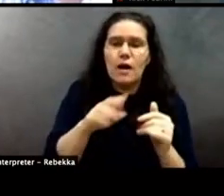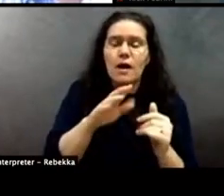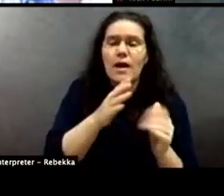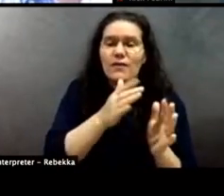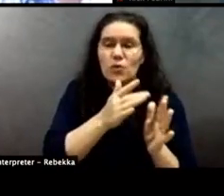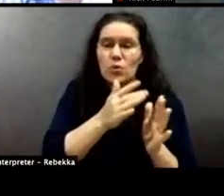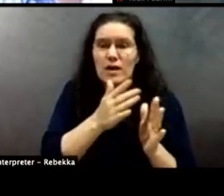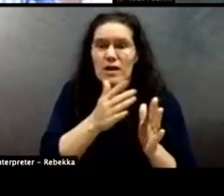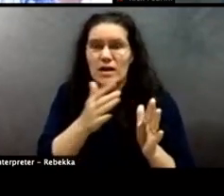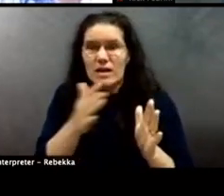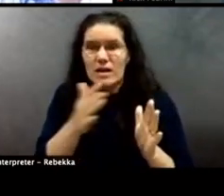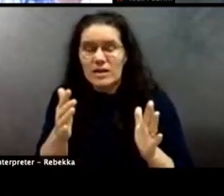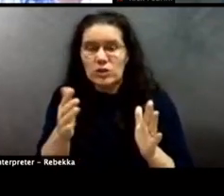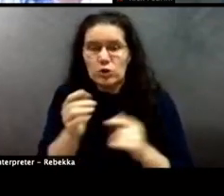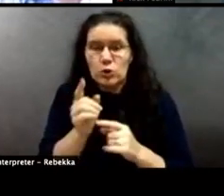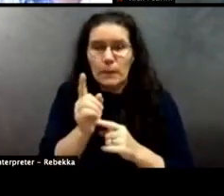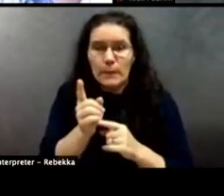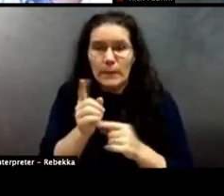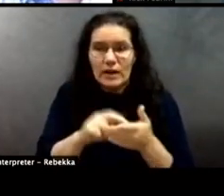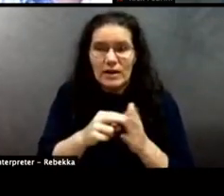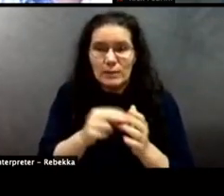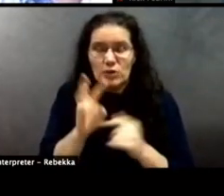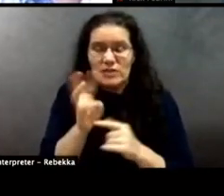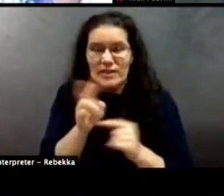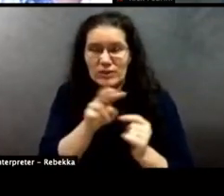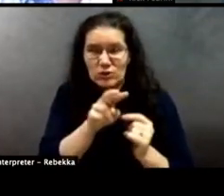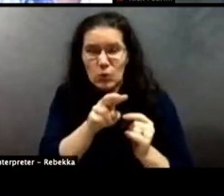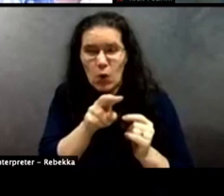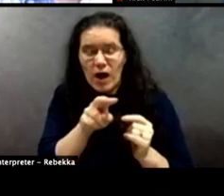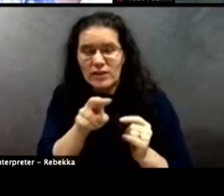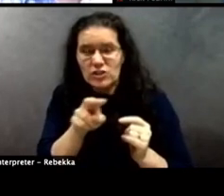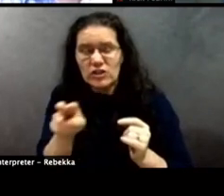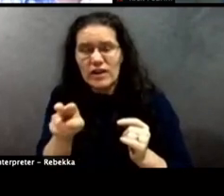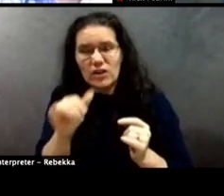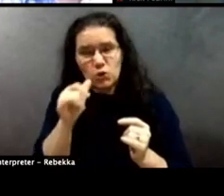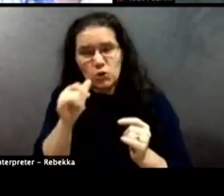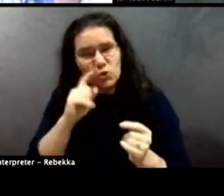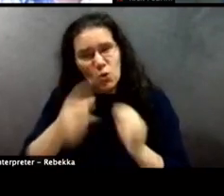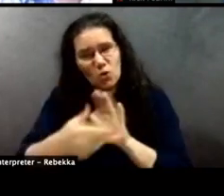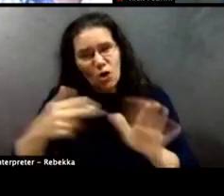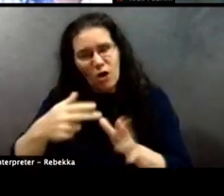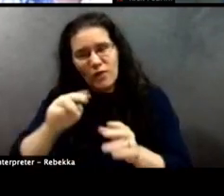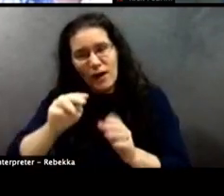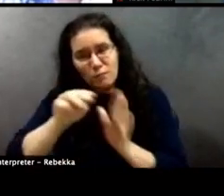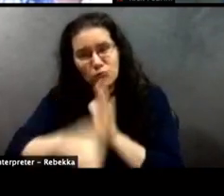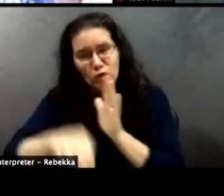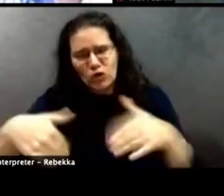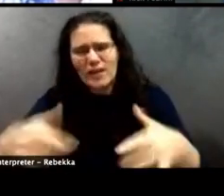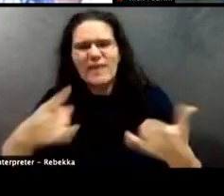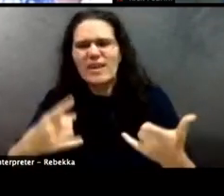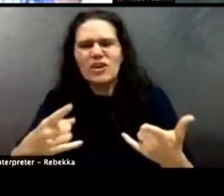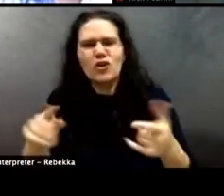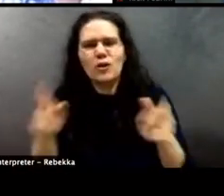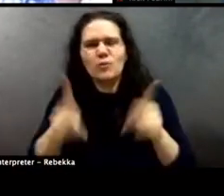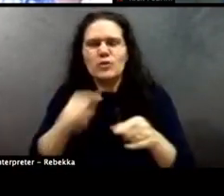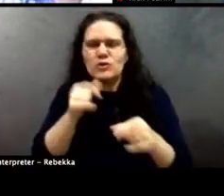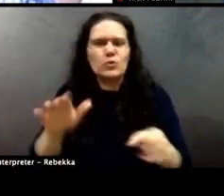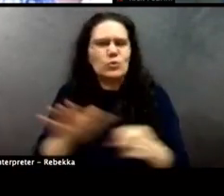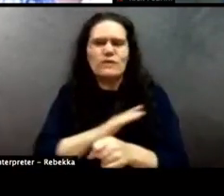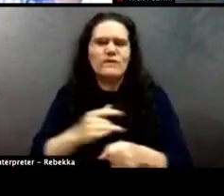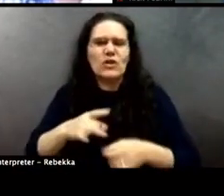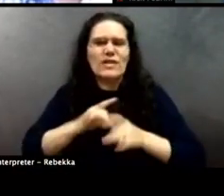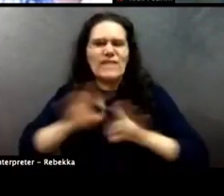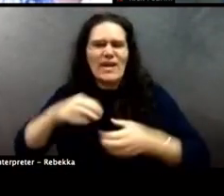filled person to not know that's murder. So that was pretty clear on Lieutenant Padrini. But there's a whole bunch of other cases that don't even